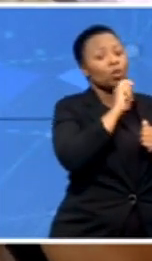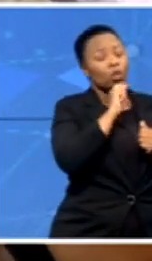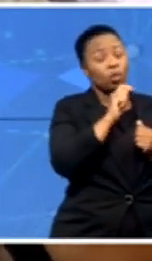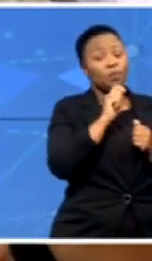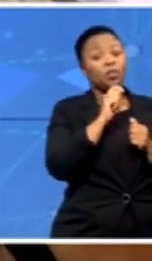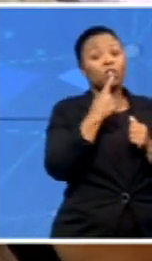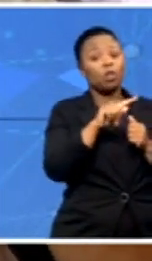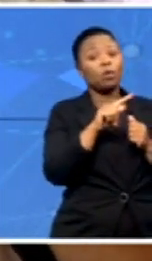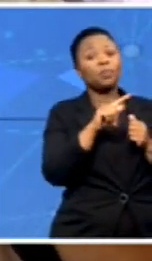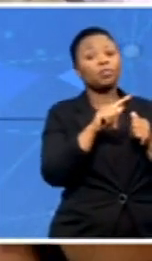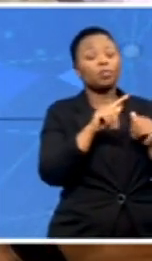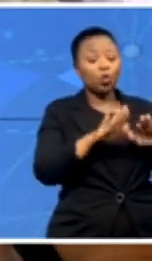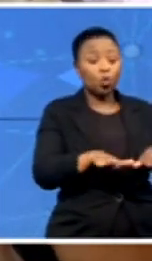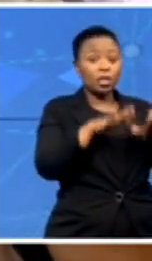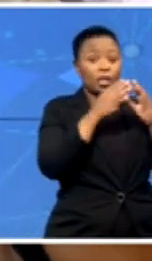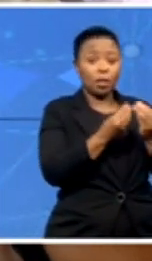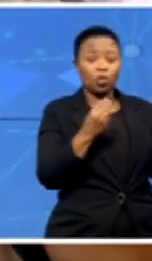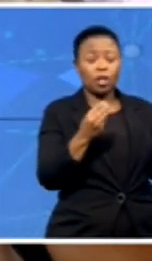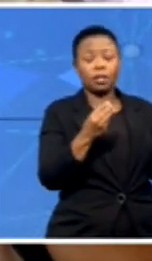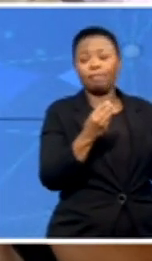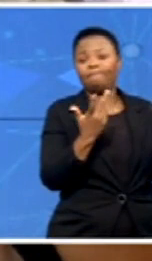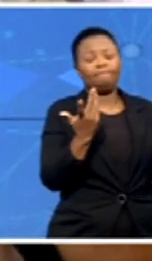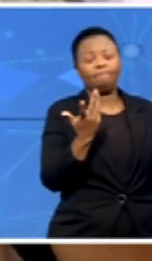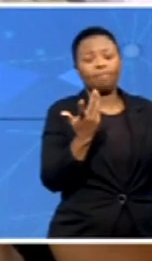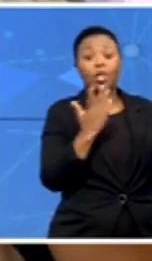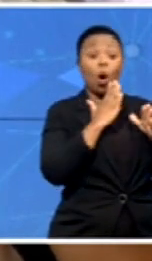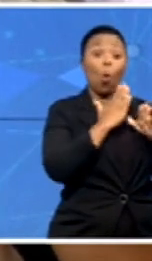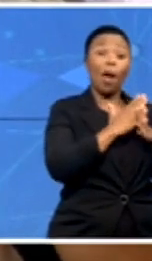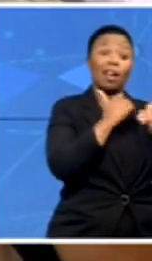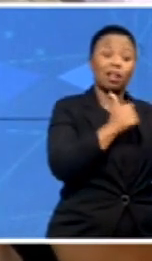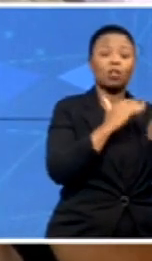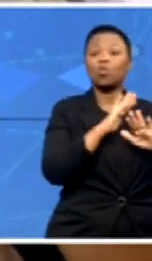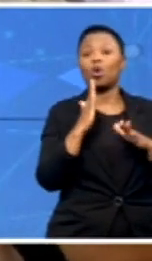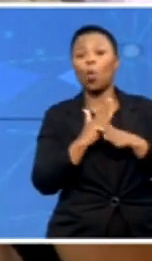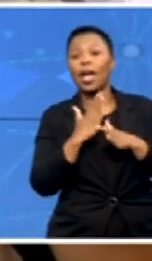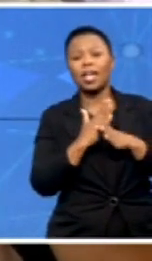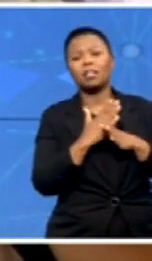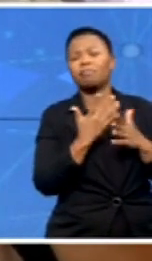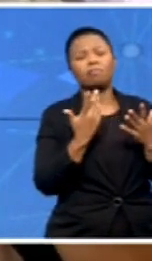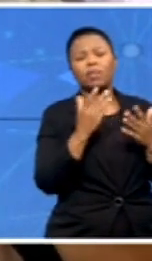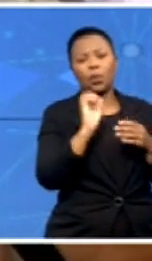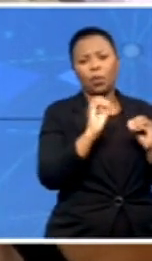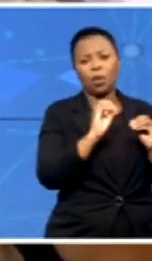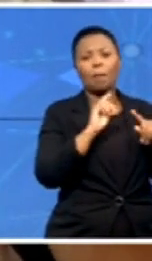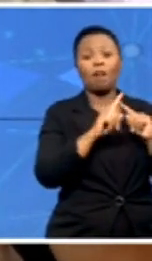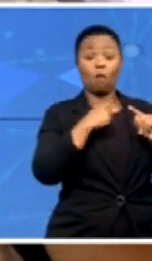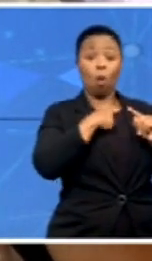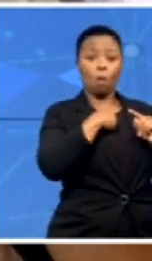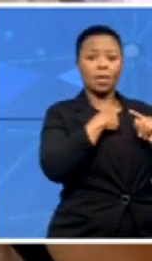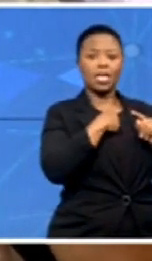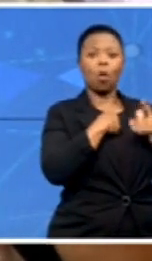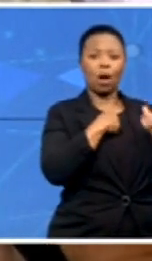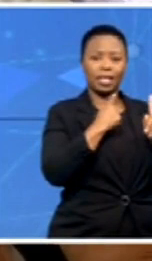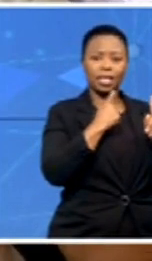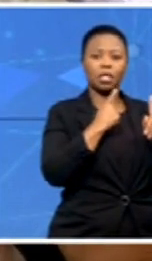to say what works and what's right. But what's been working for me, I can definitely say is to make the time of day, give your kids the